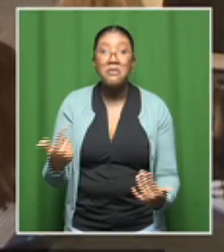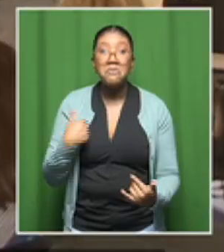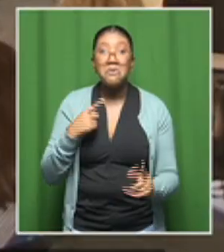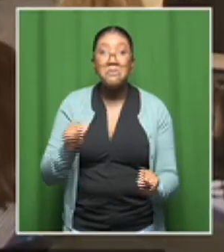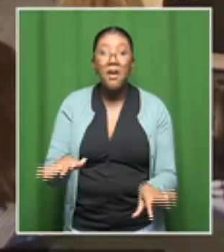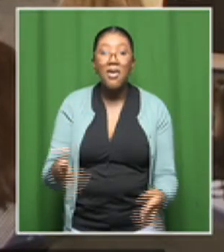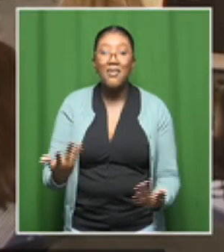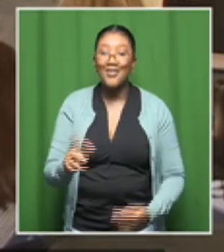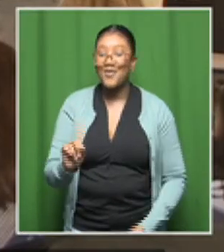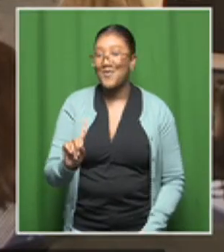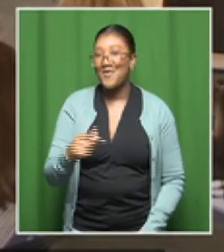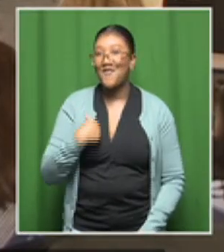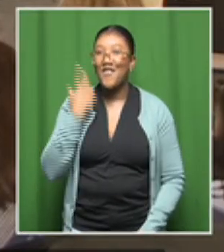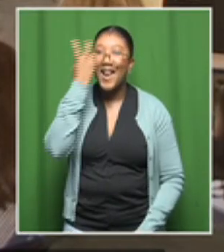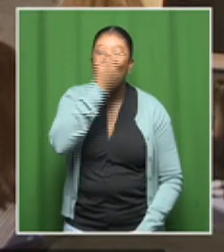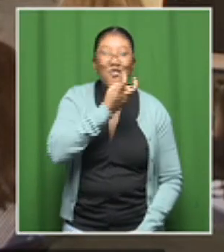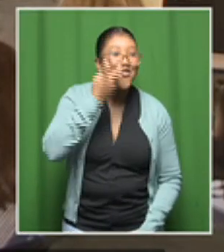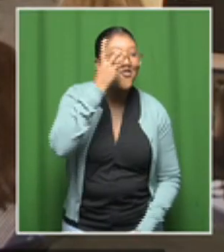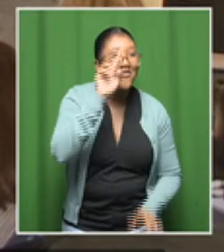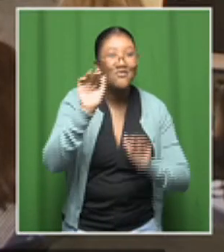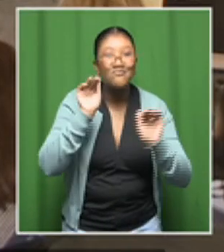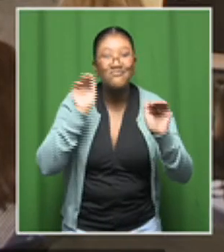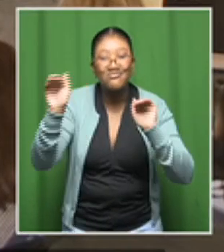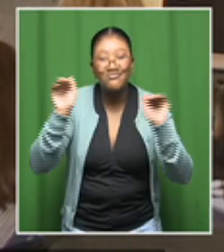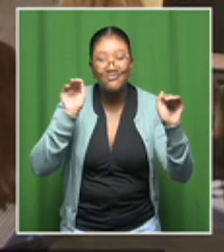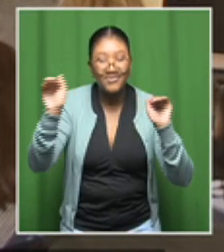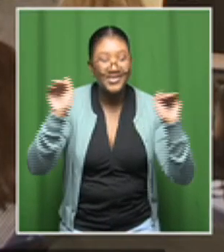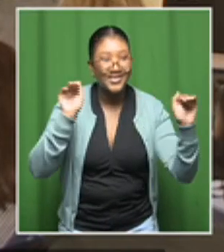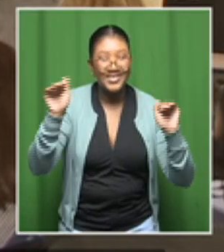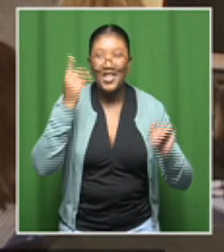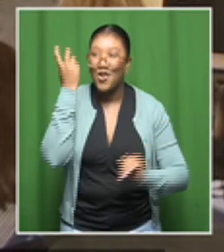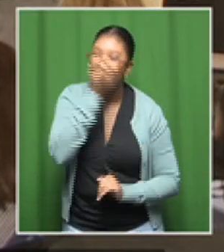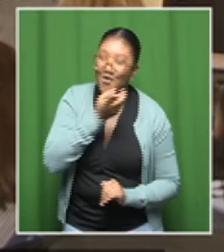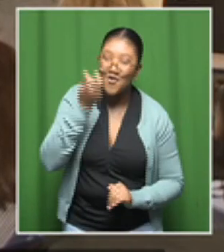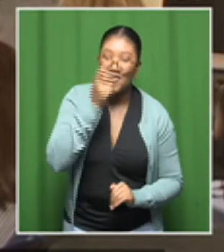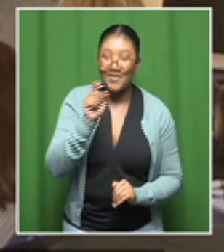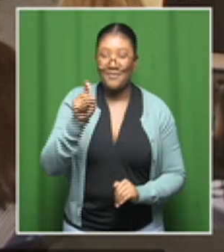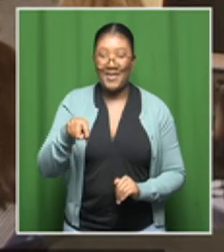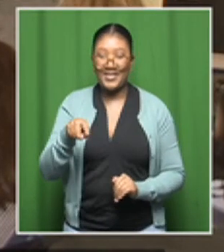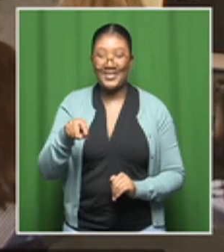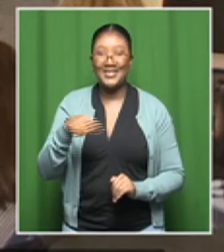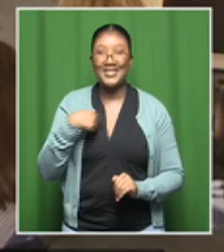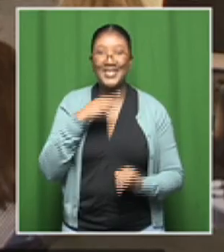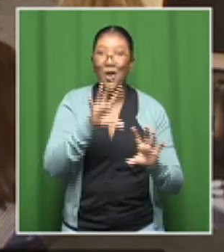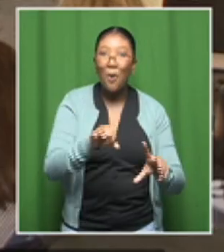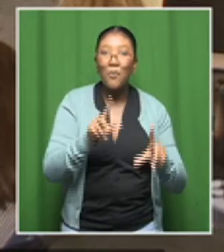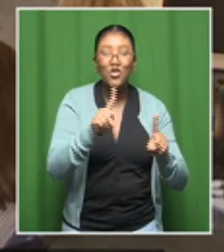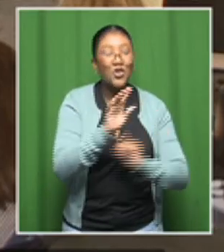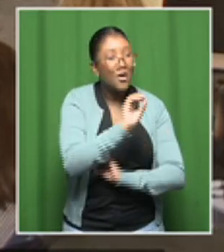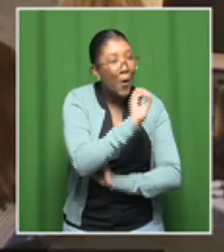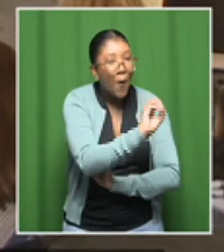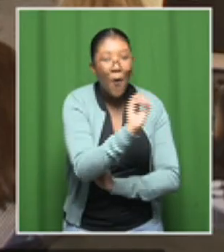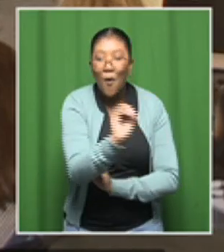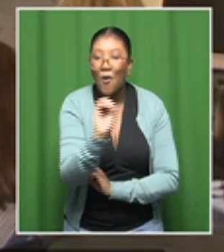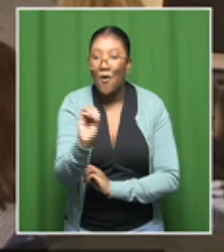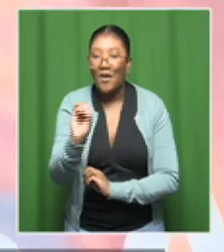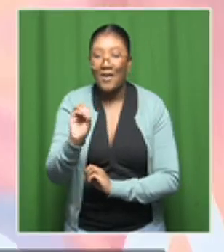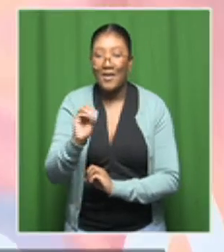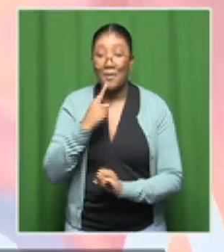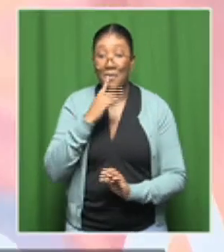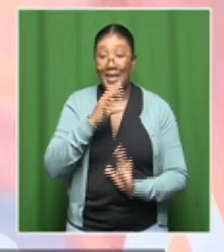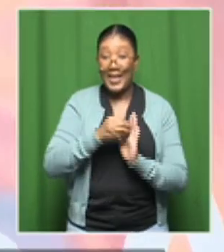country, South Africa, we have moved, really, from that. We can't afford to have a learner